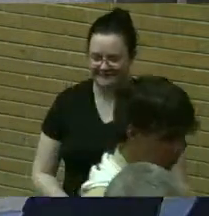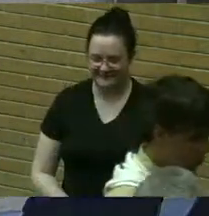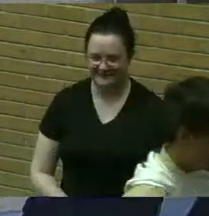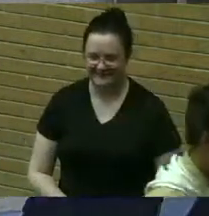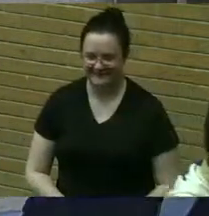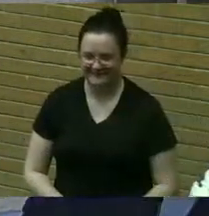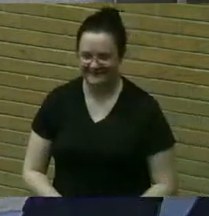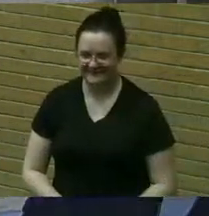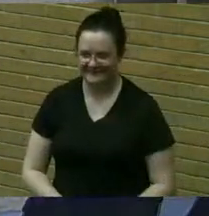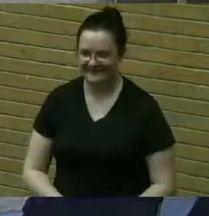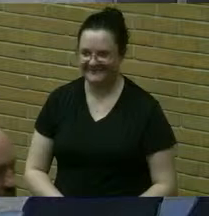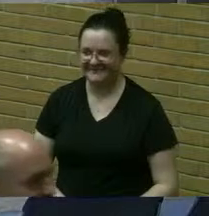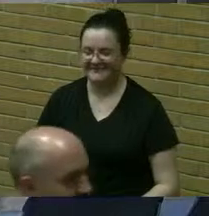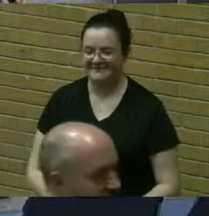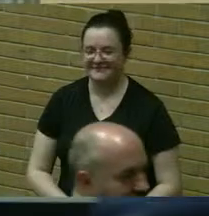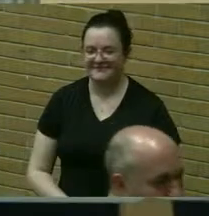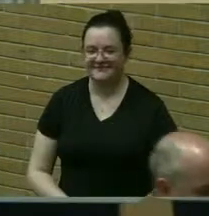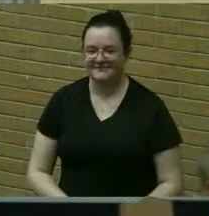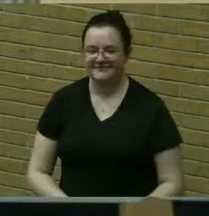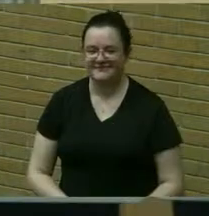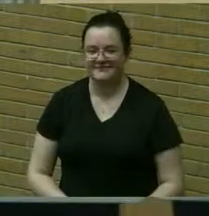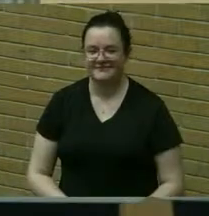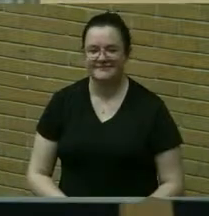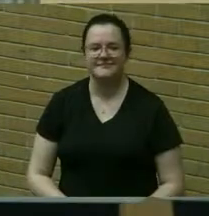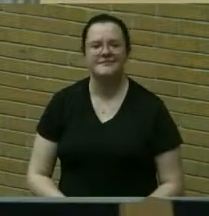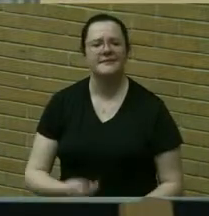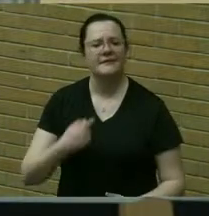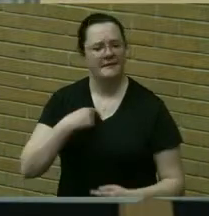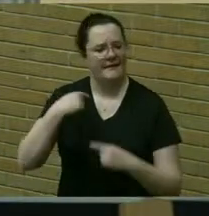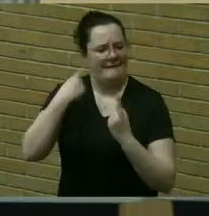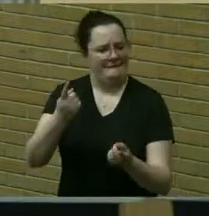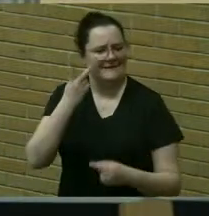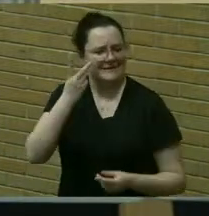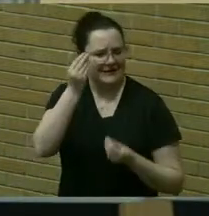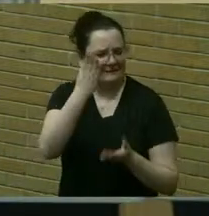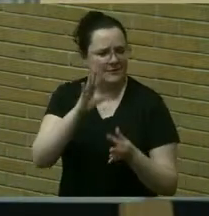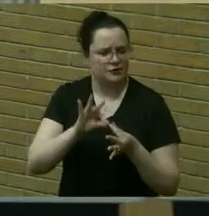seen the information about the pollinator pathway